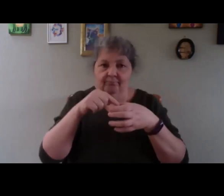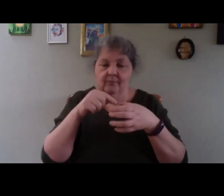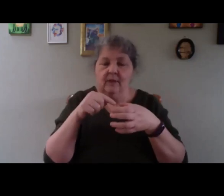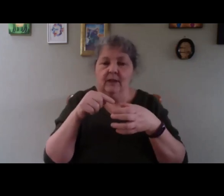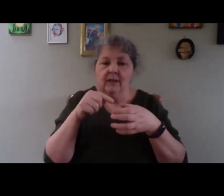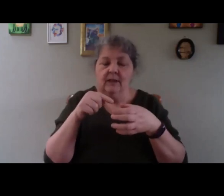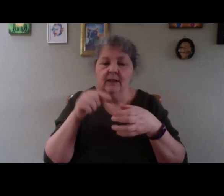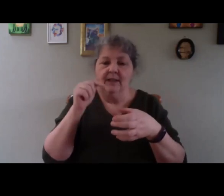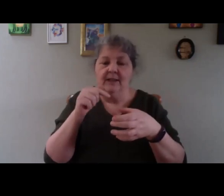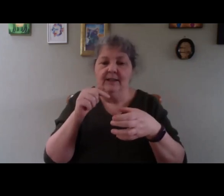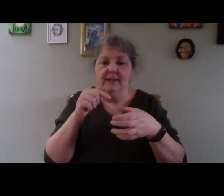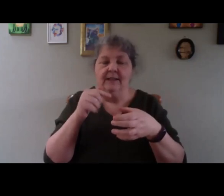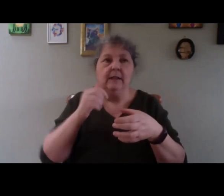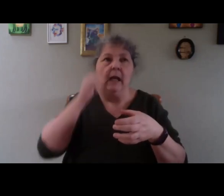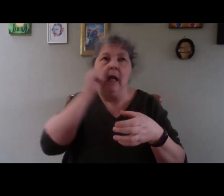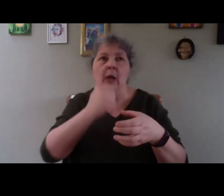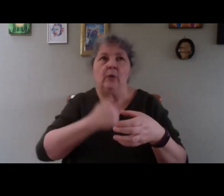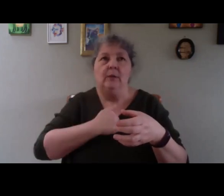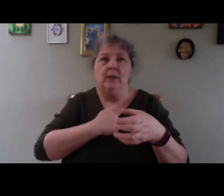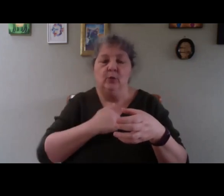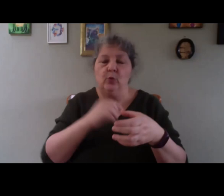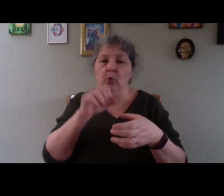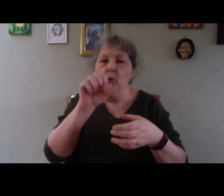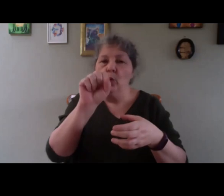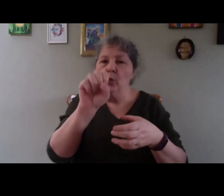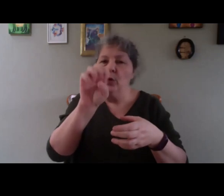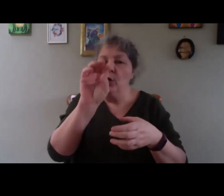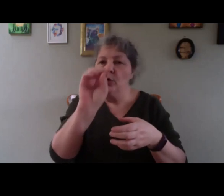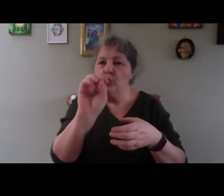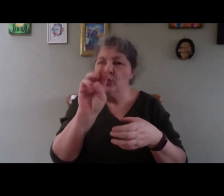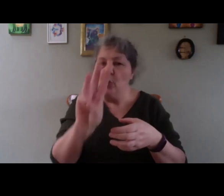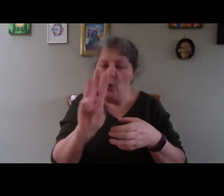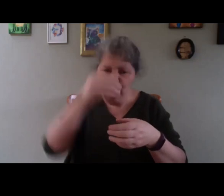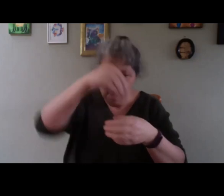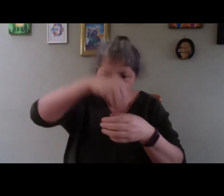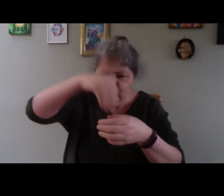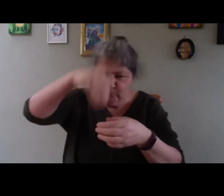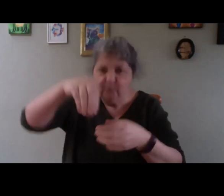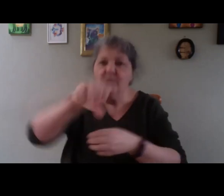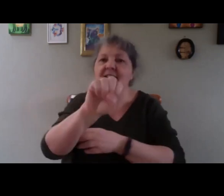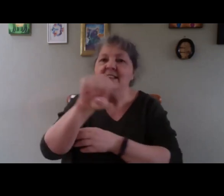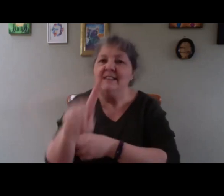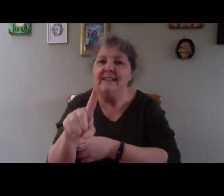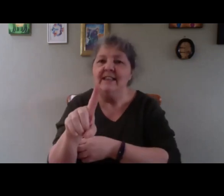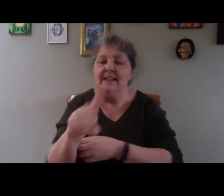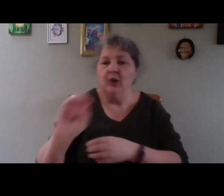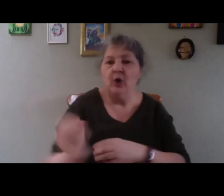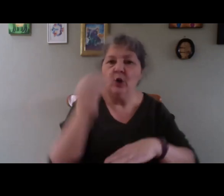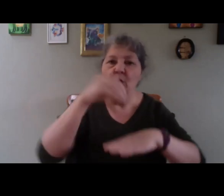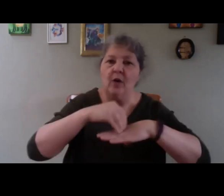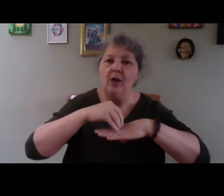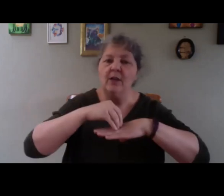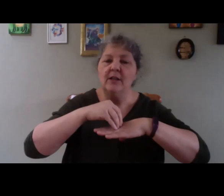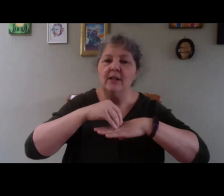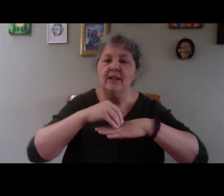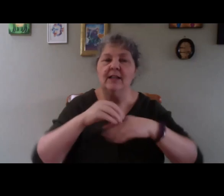it allows you to sow a lot of seeds earlier on. And it